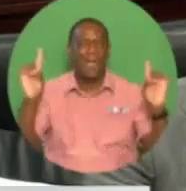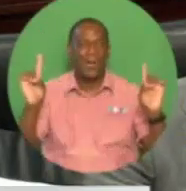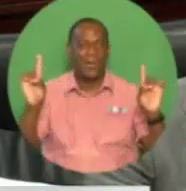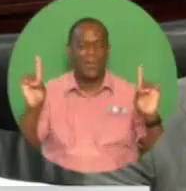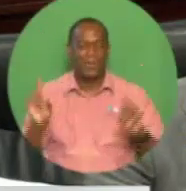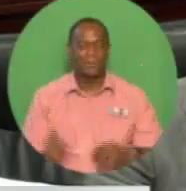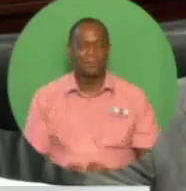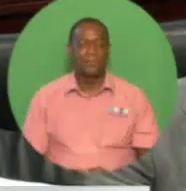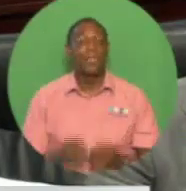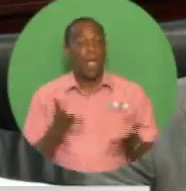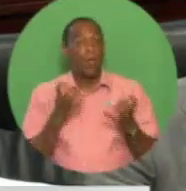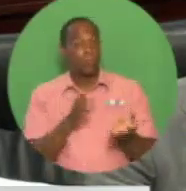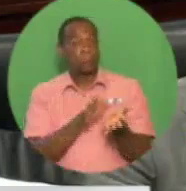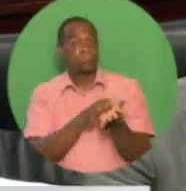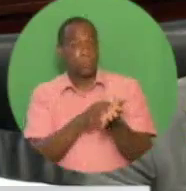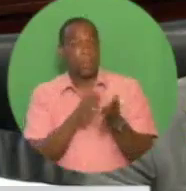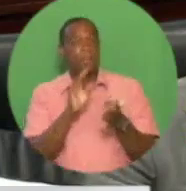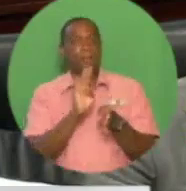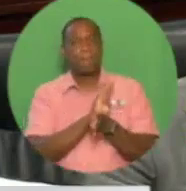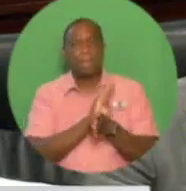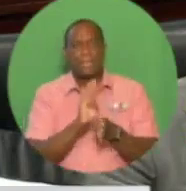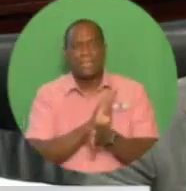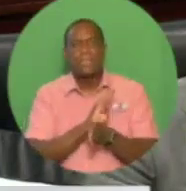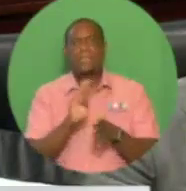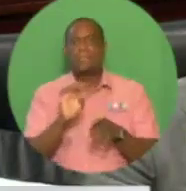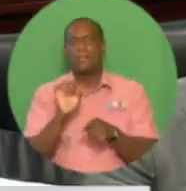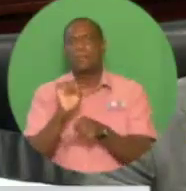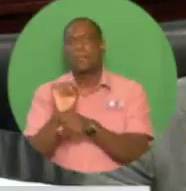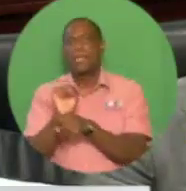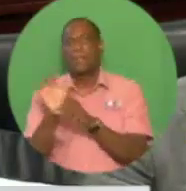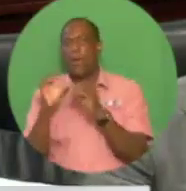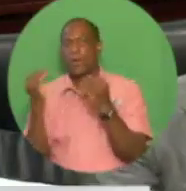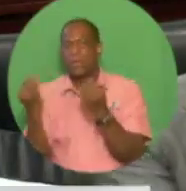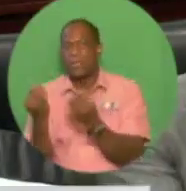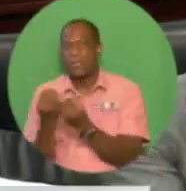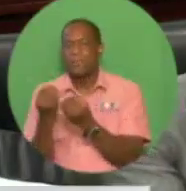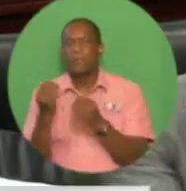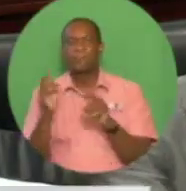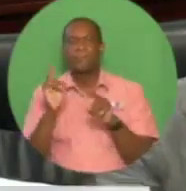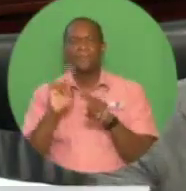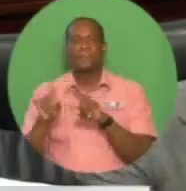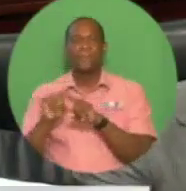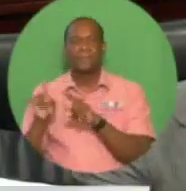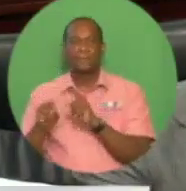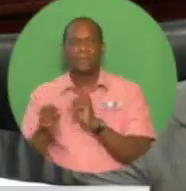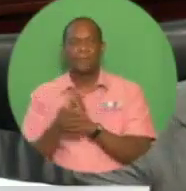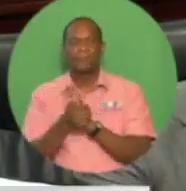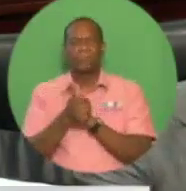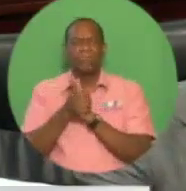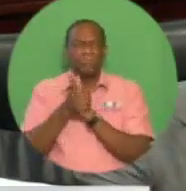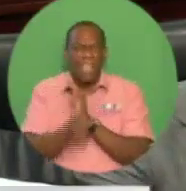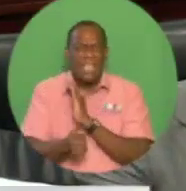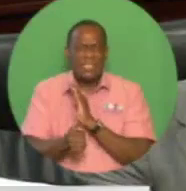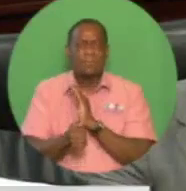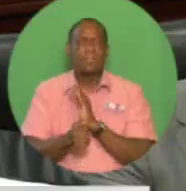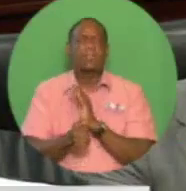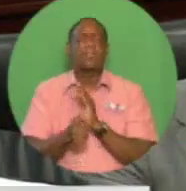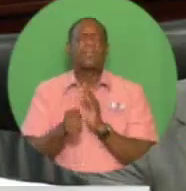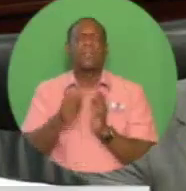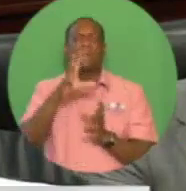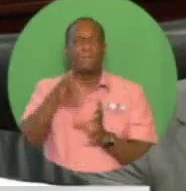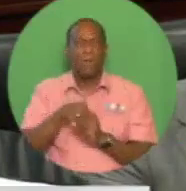organizations, as well as those economists and public policy experts who willingly